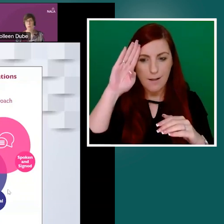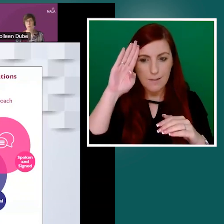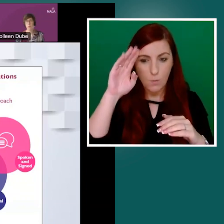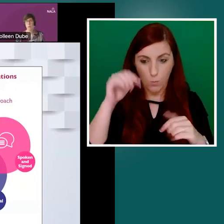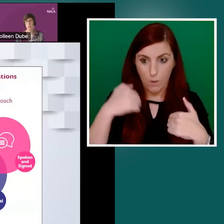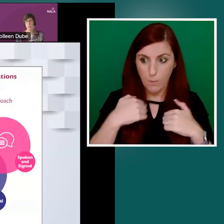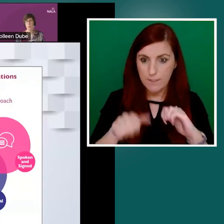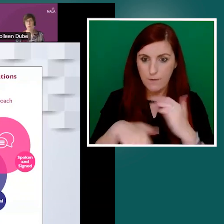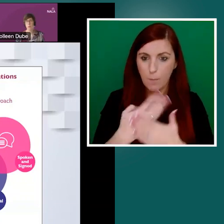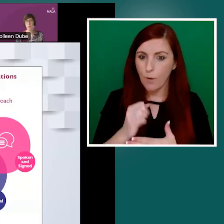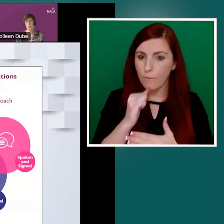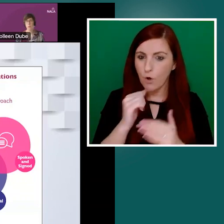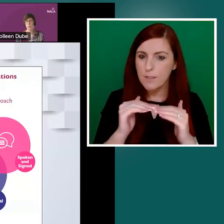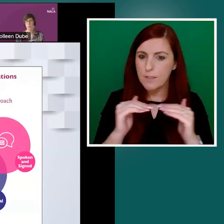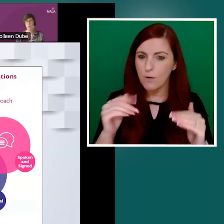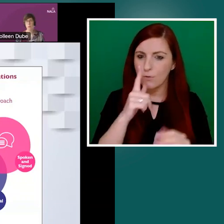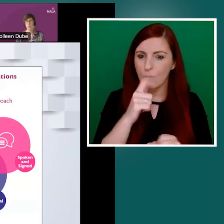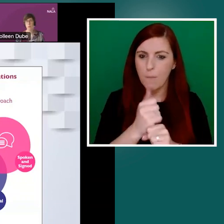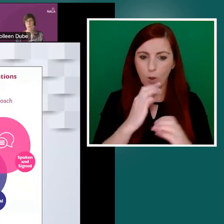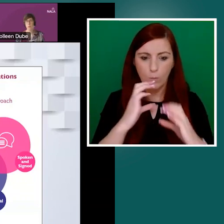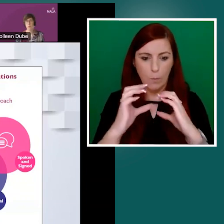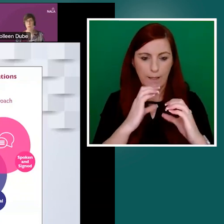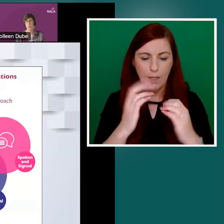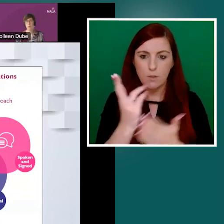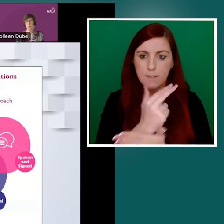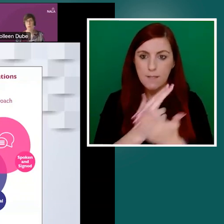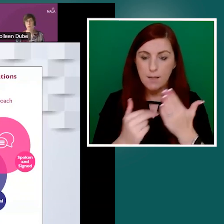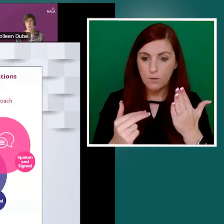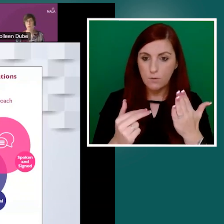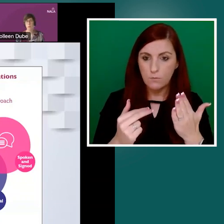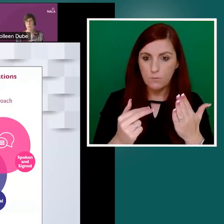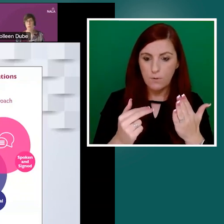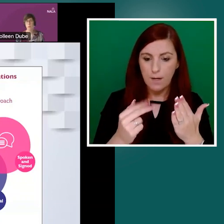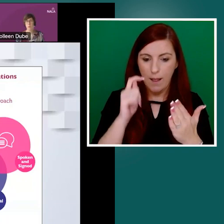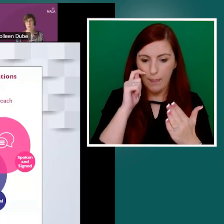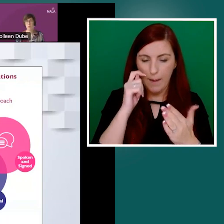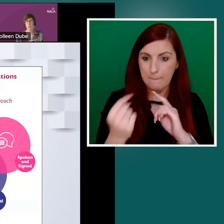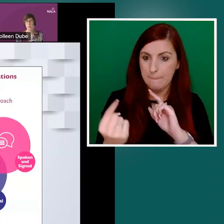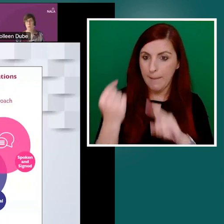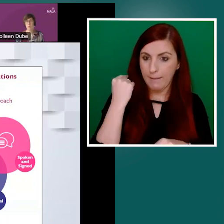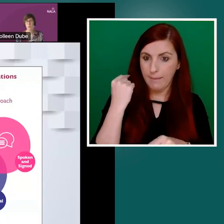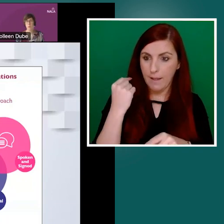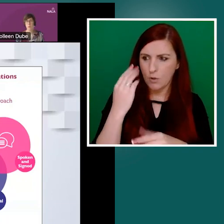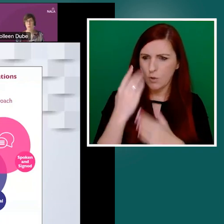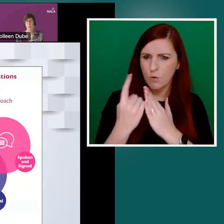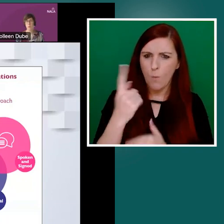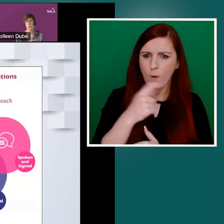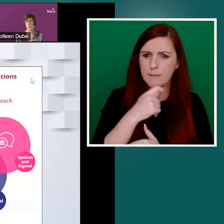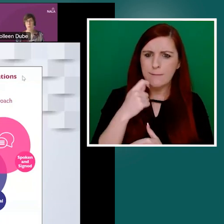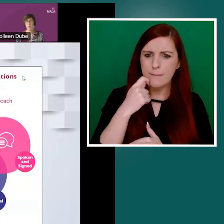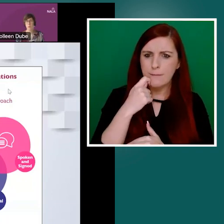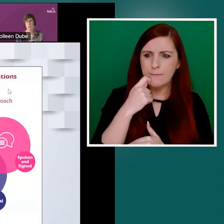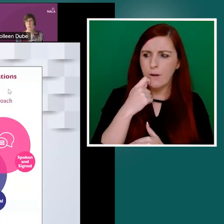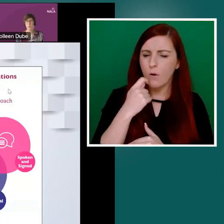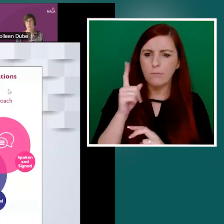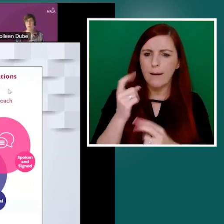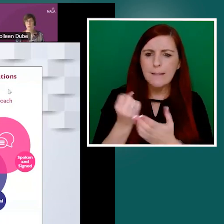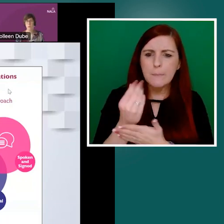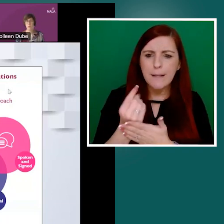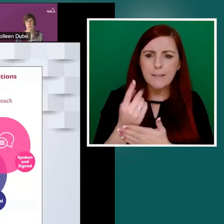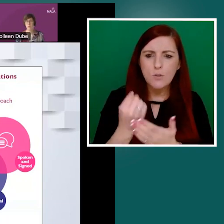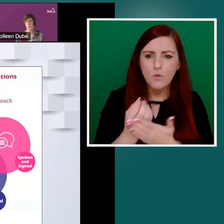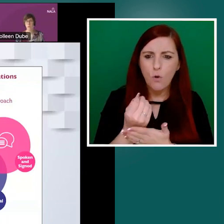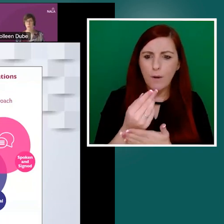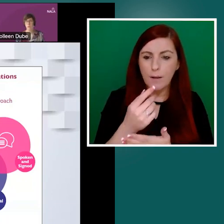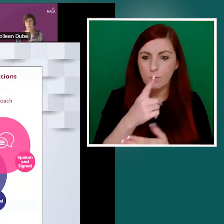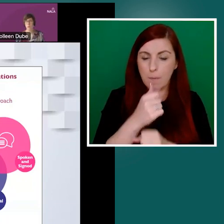shared a story about an older person member of the committee was assisting their mother.